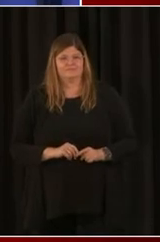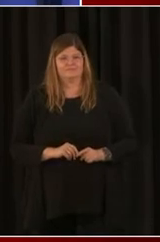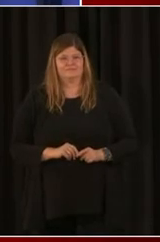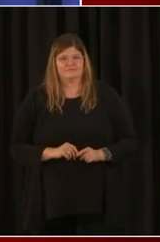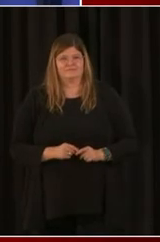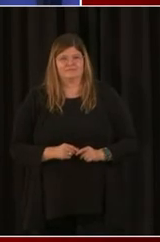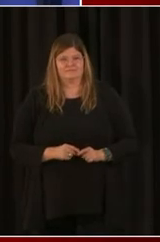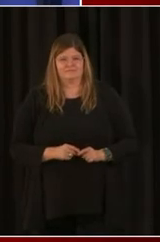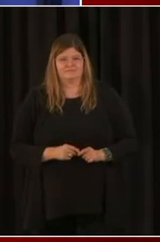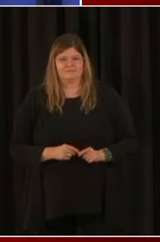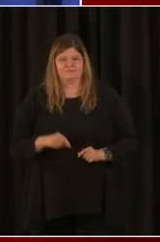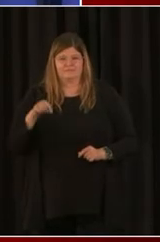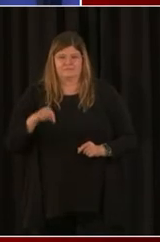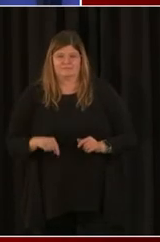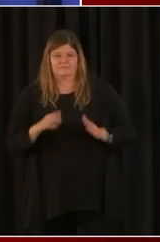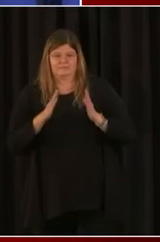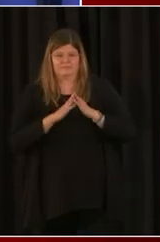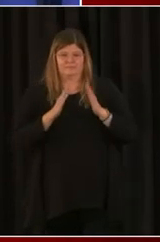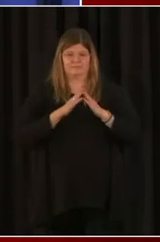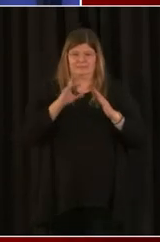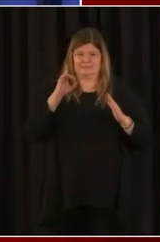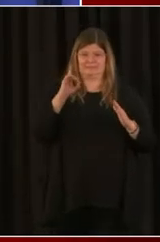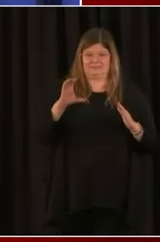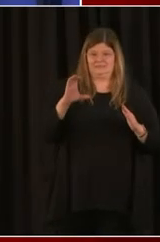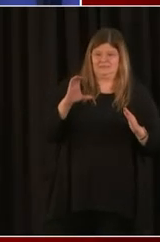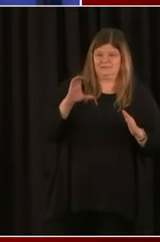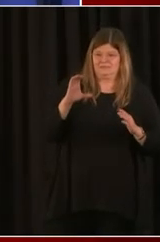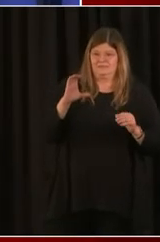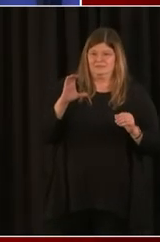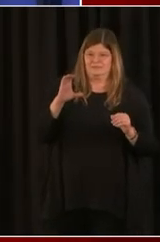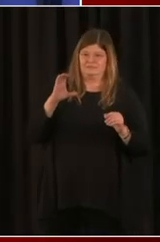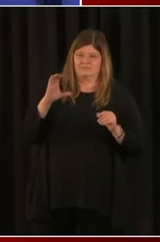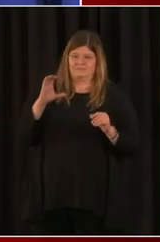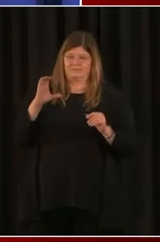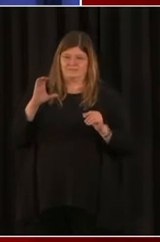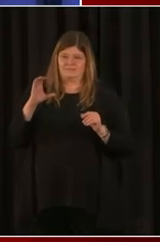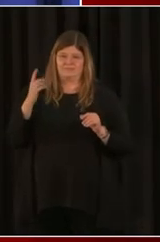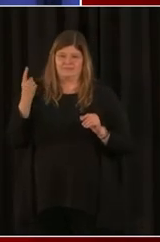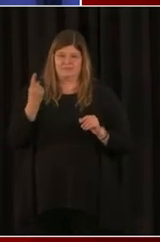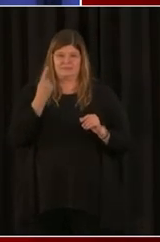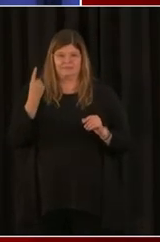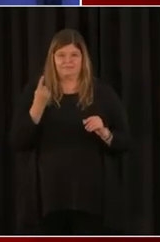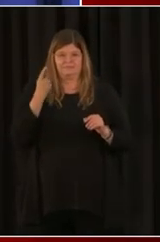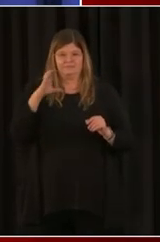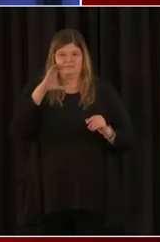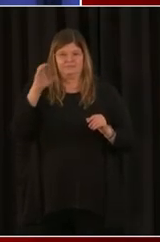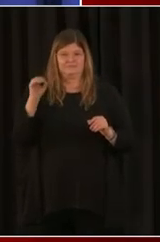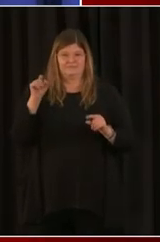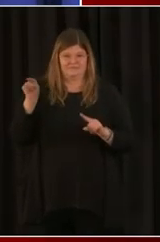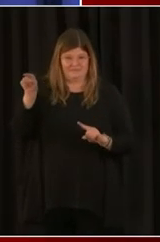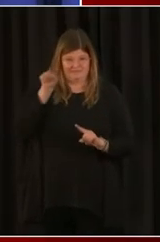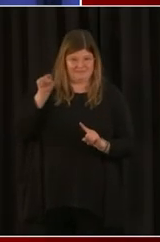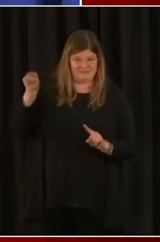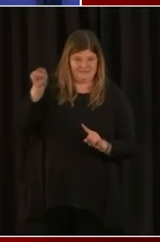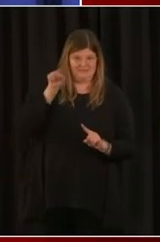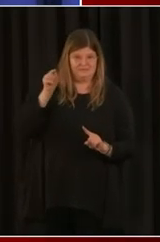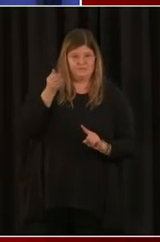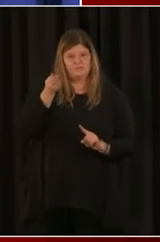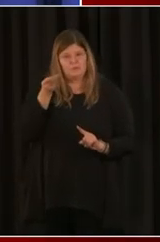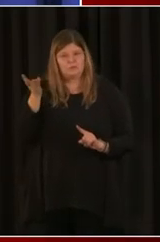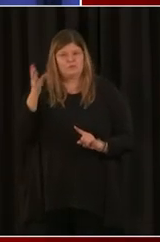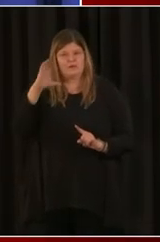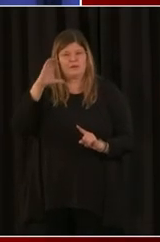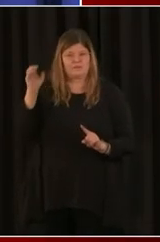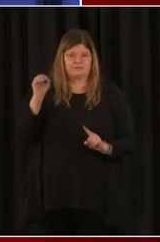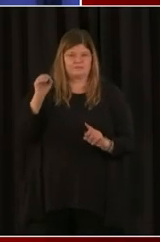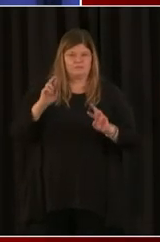that the downtown D.C. bid is interested in helping with technical assistance. So the bids, the Main Streets, the Chambers, you know, of course, DSLVD,